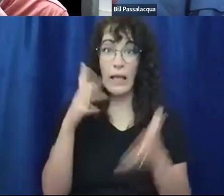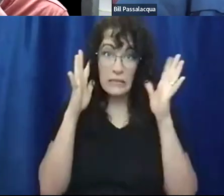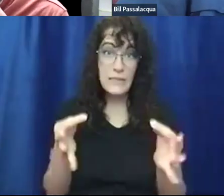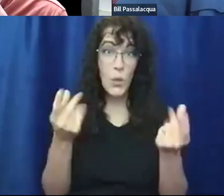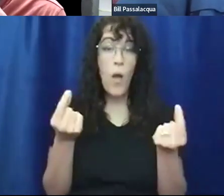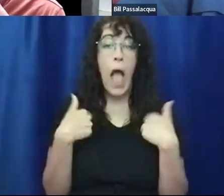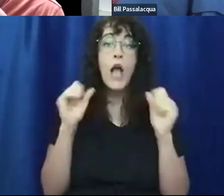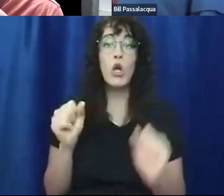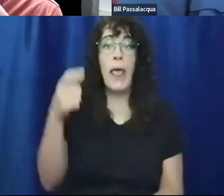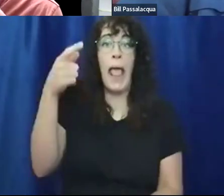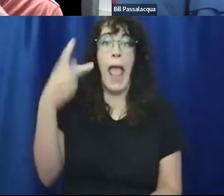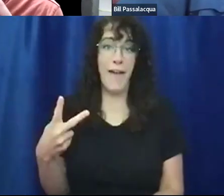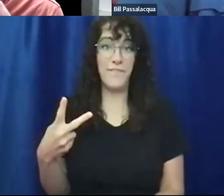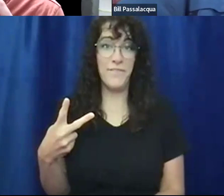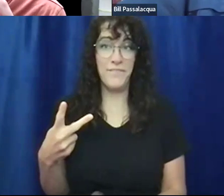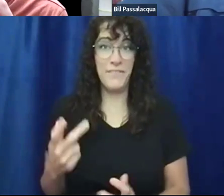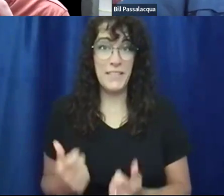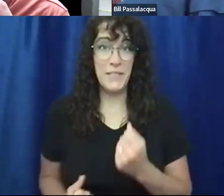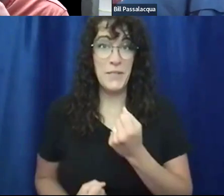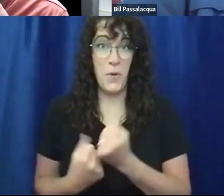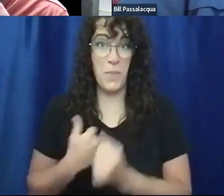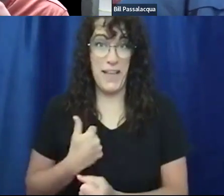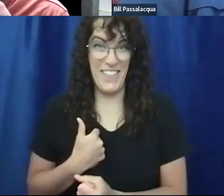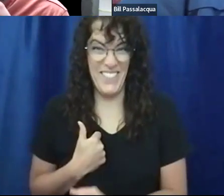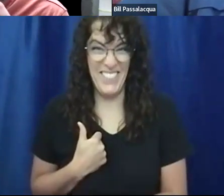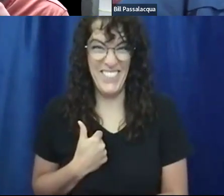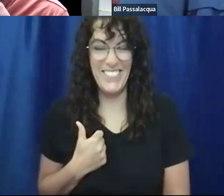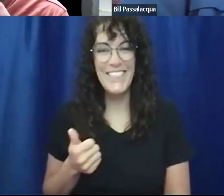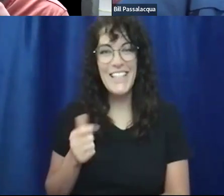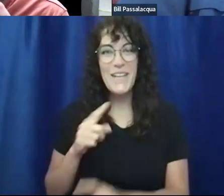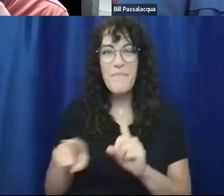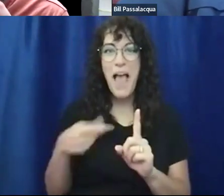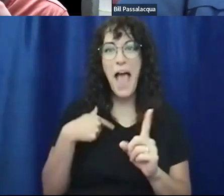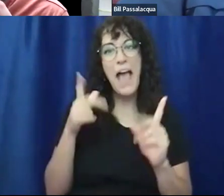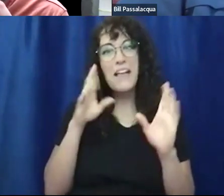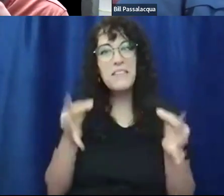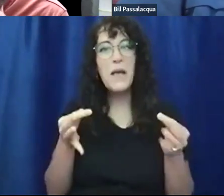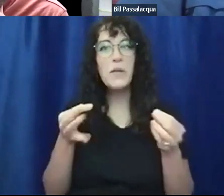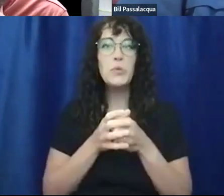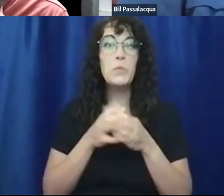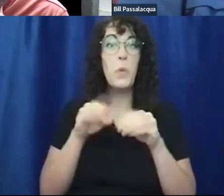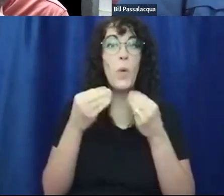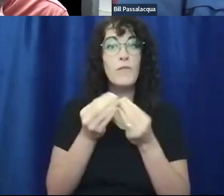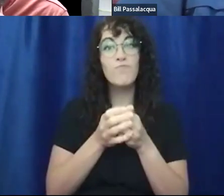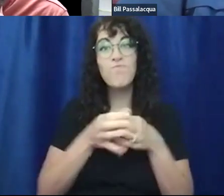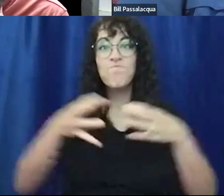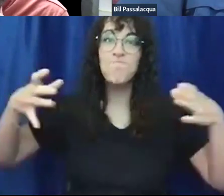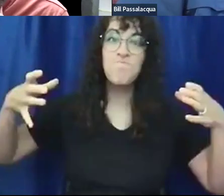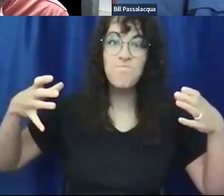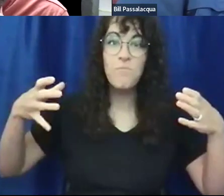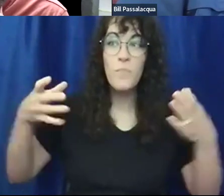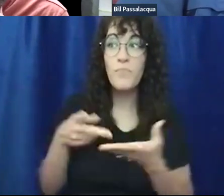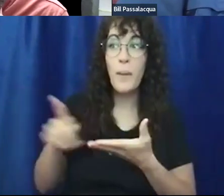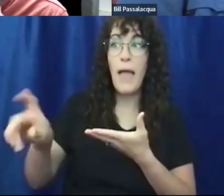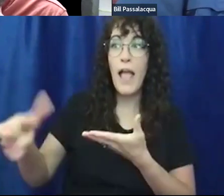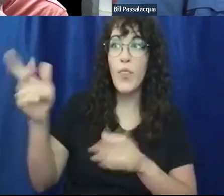a living at it, but I, I chose to, uh, expand the organization, uh, and, and pay other people